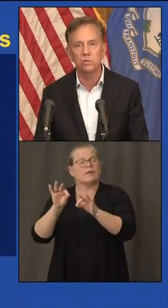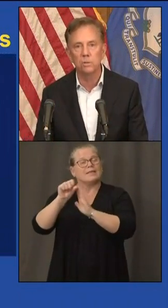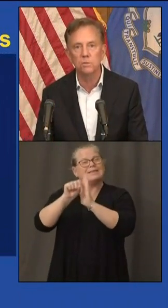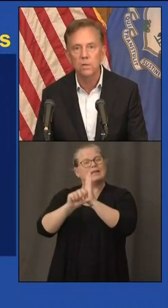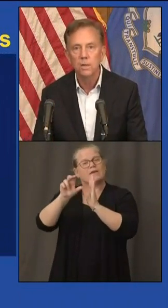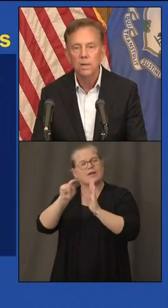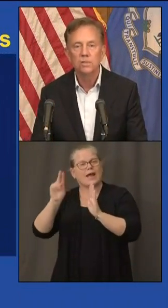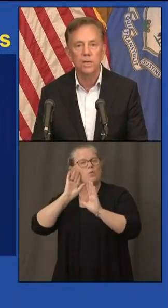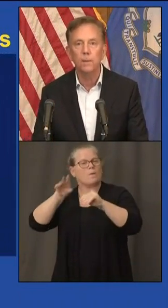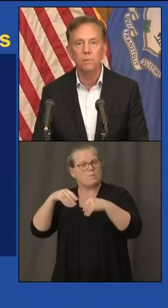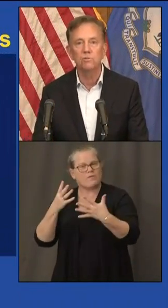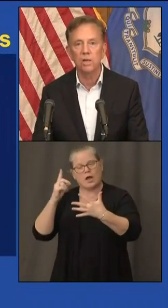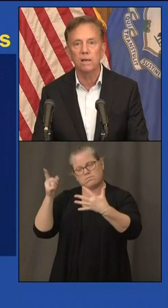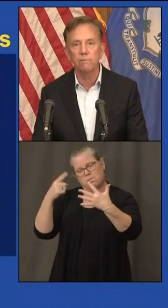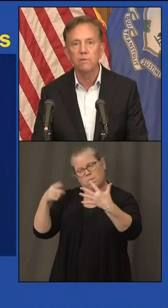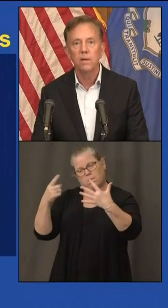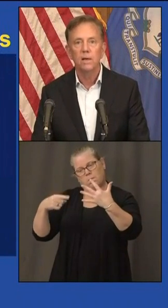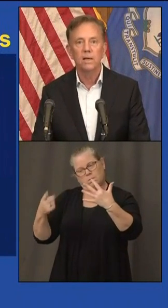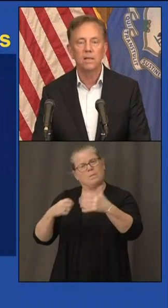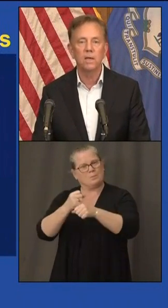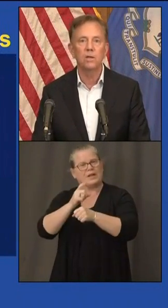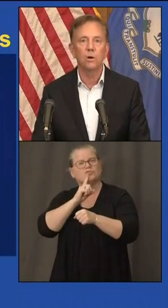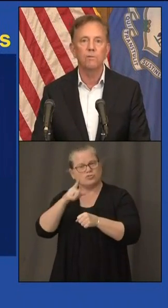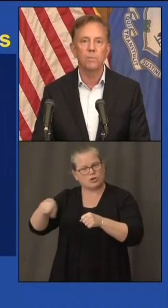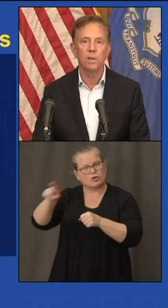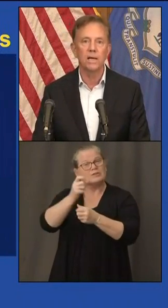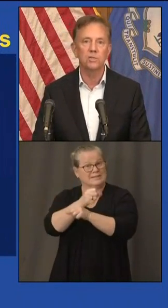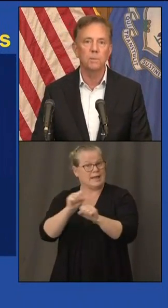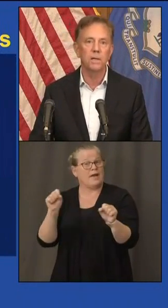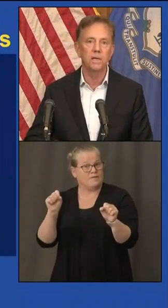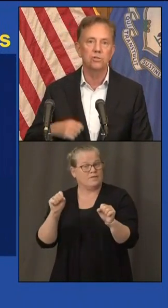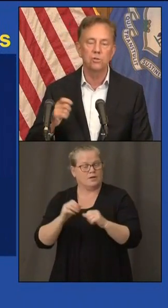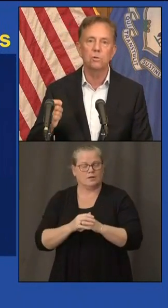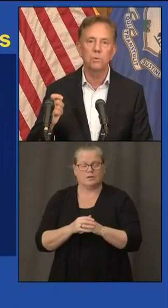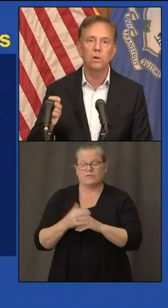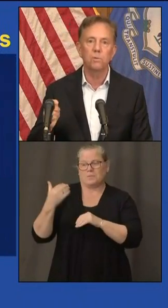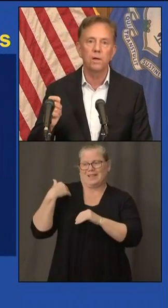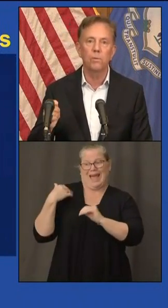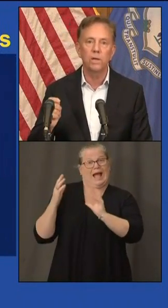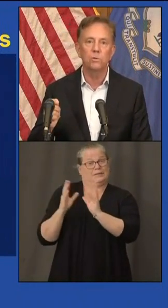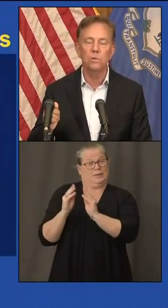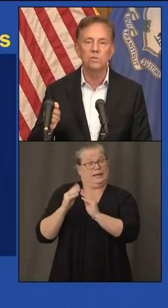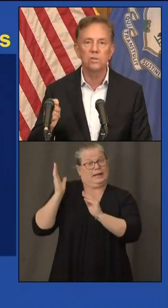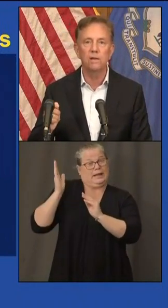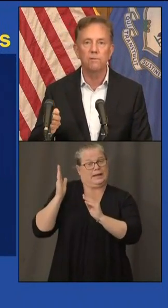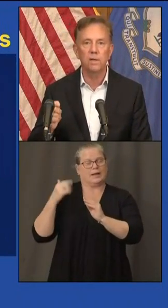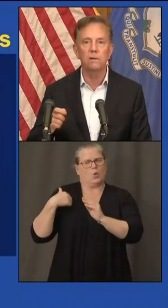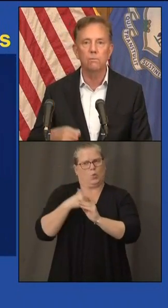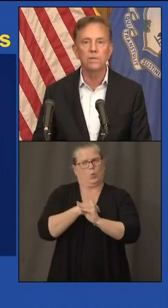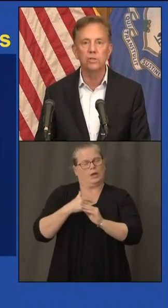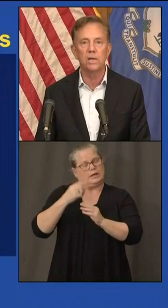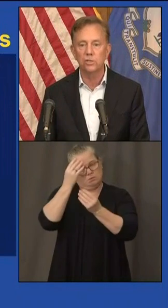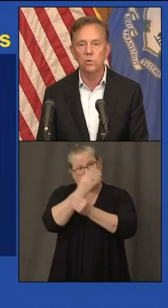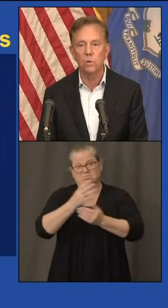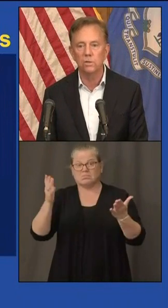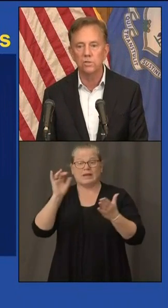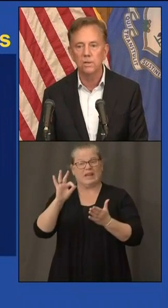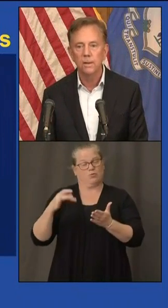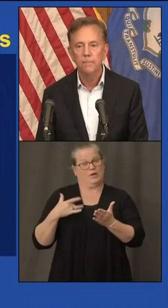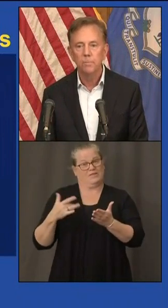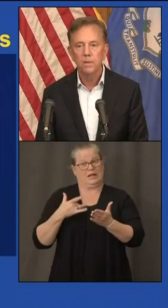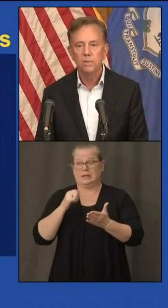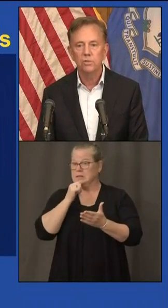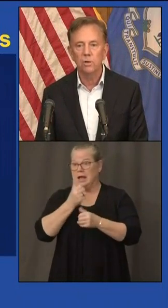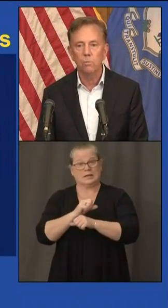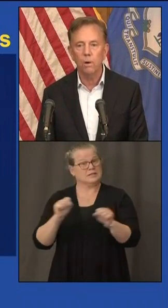school systems to keep you safe and i think you know from our last meeting as soon as we don't think we can do this safely we change course